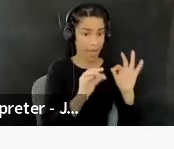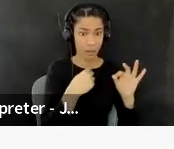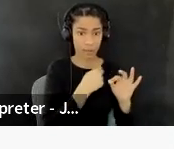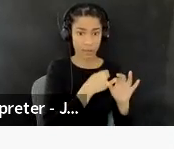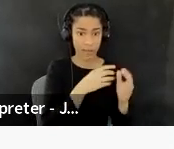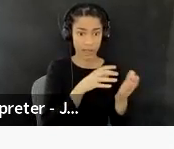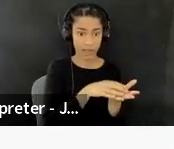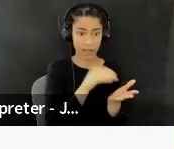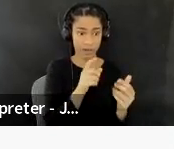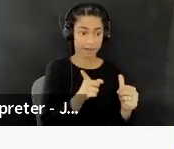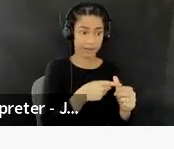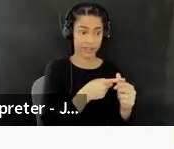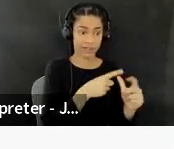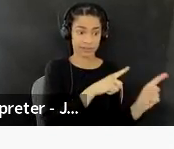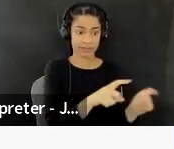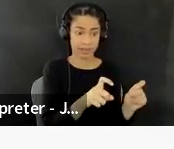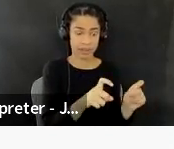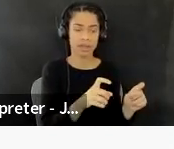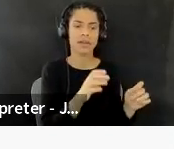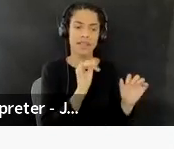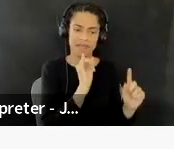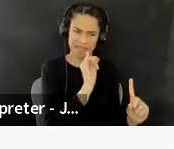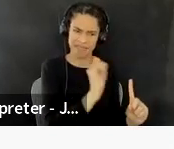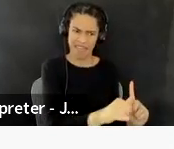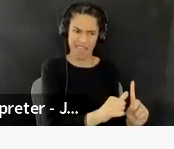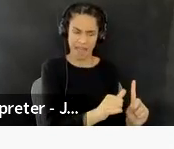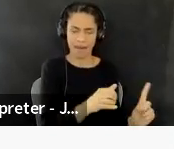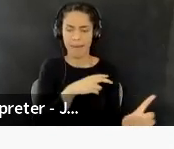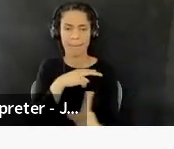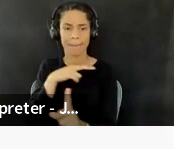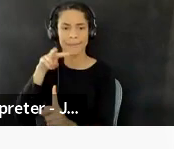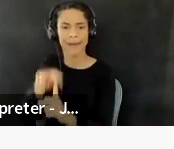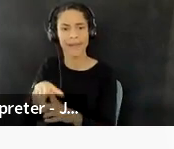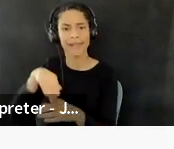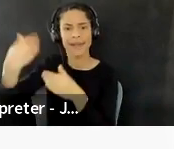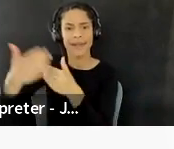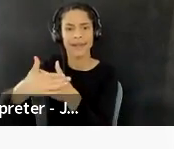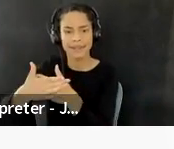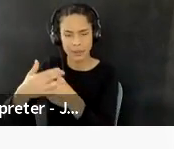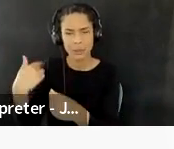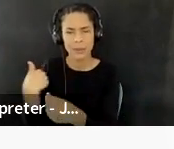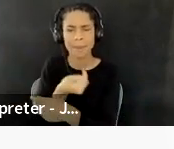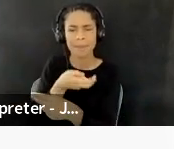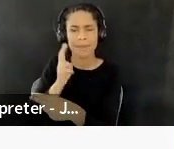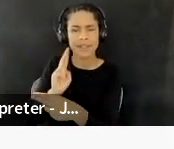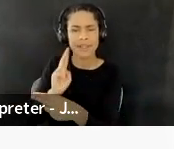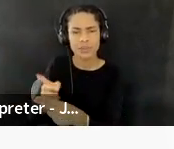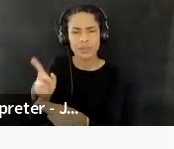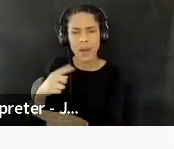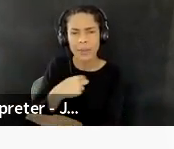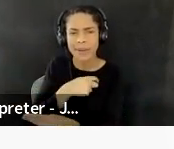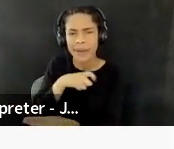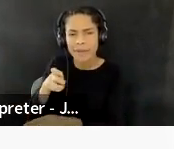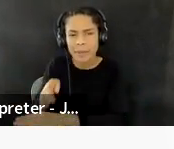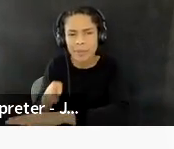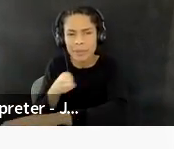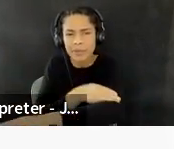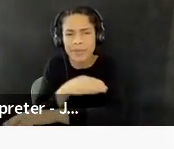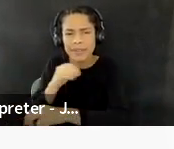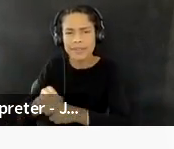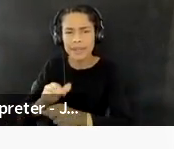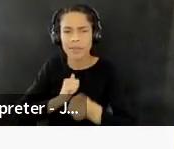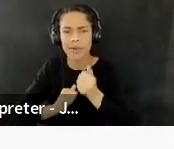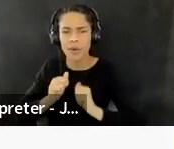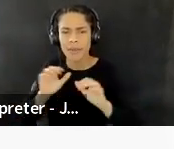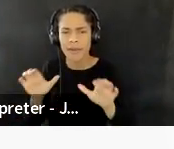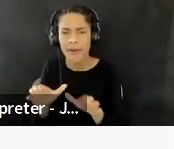questions that we see. Are areas that need work in the performing arts field. And also